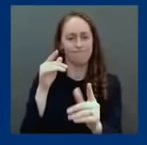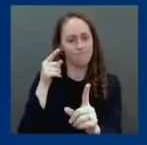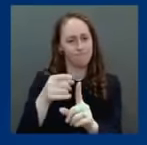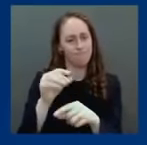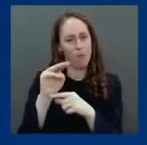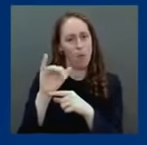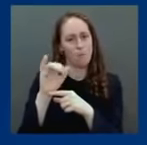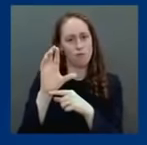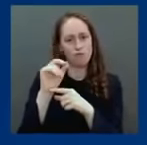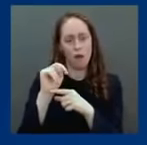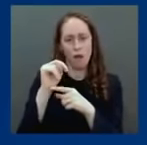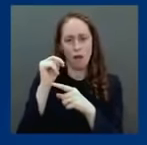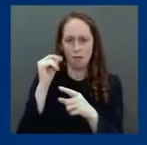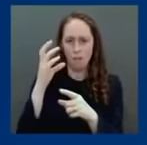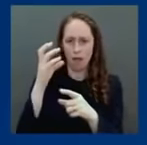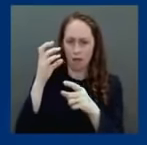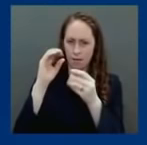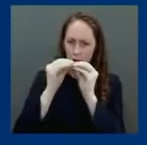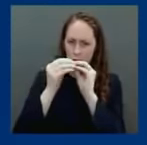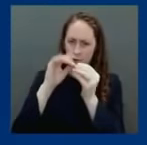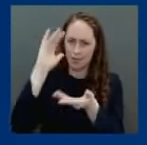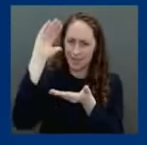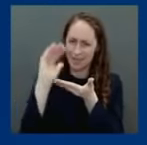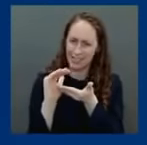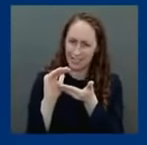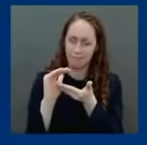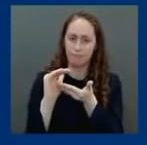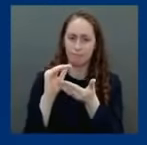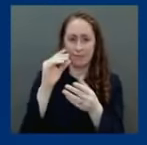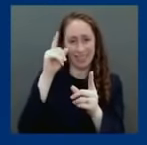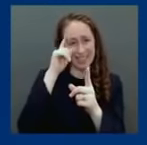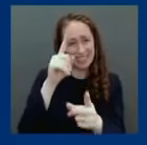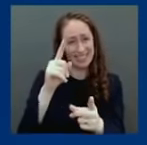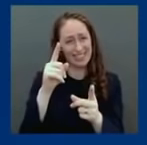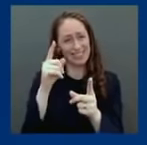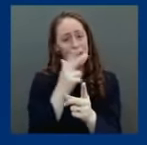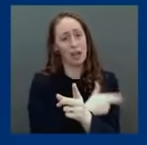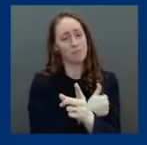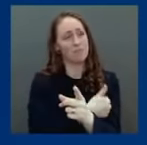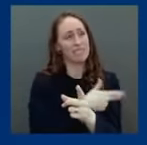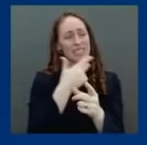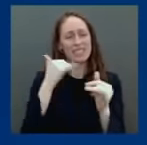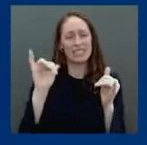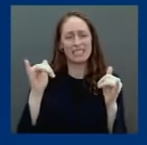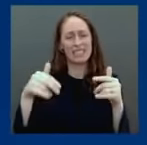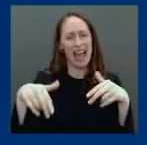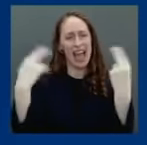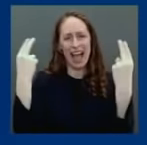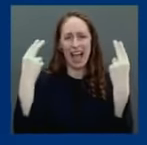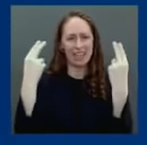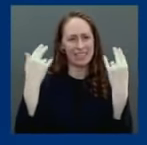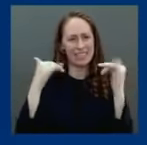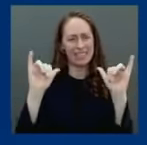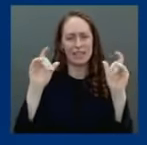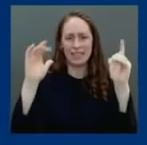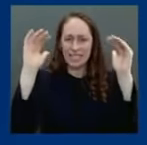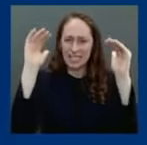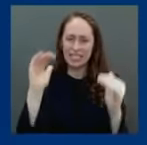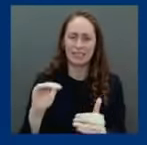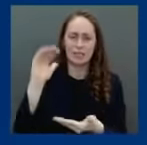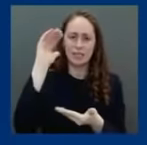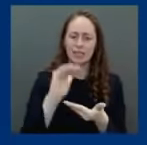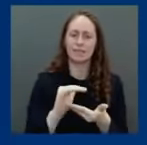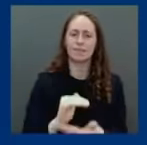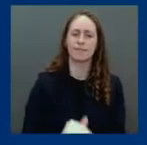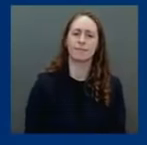still quite high. And across time, we do look forward to engaging with Congress and reviewing